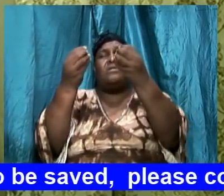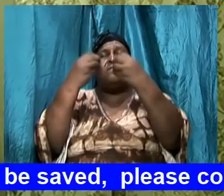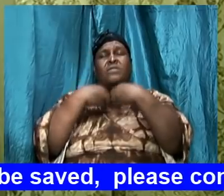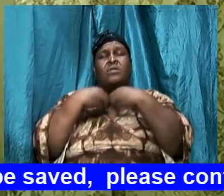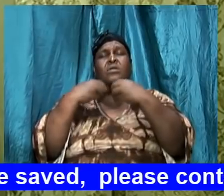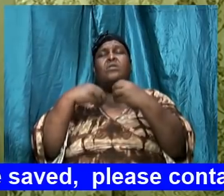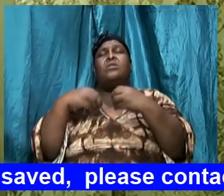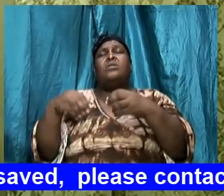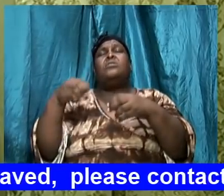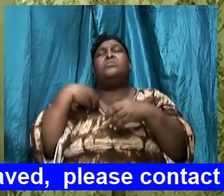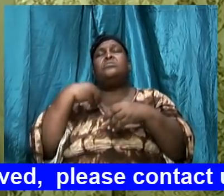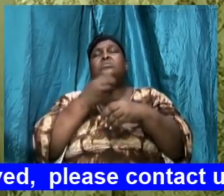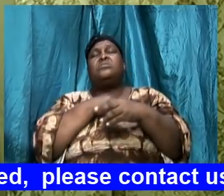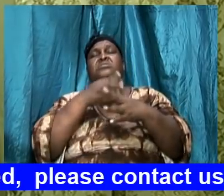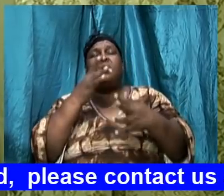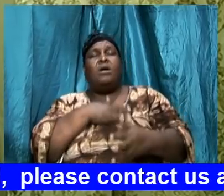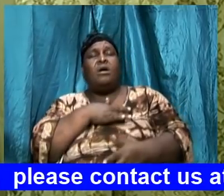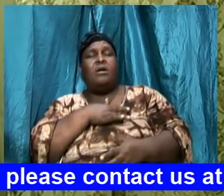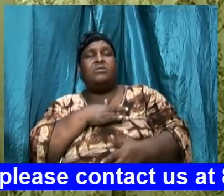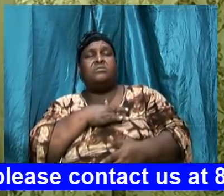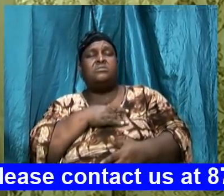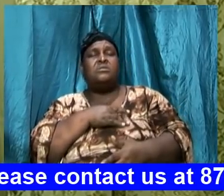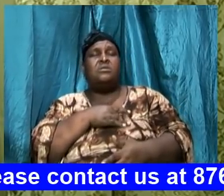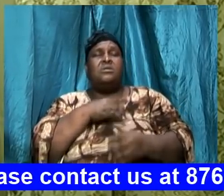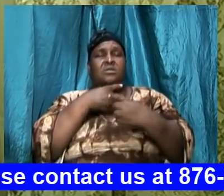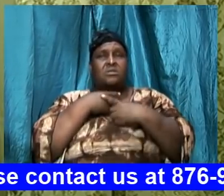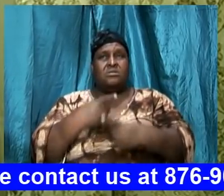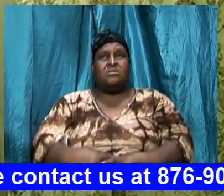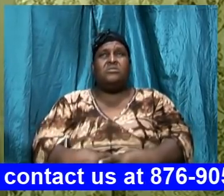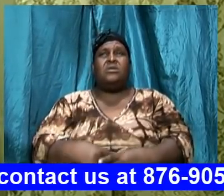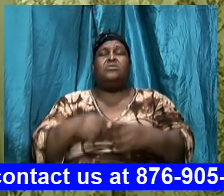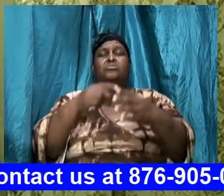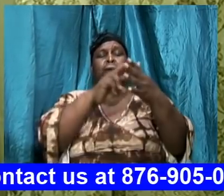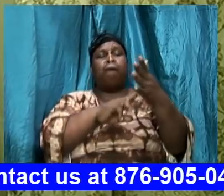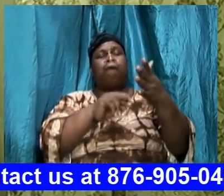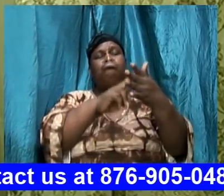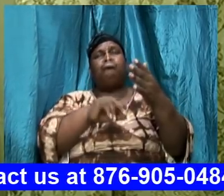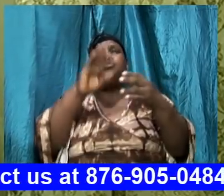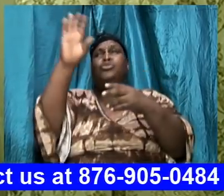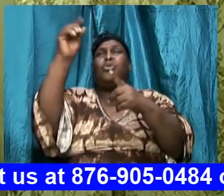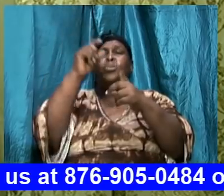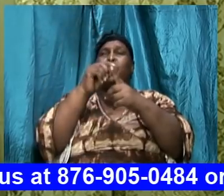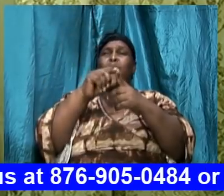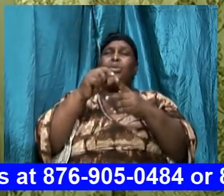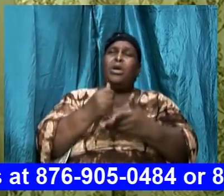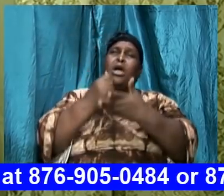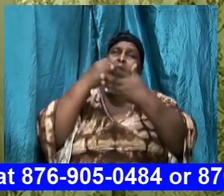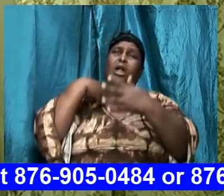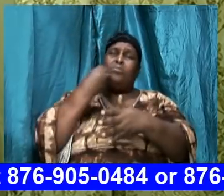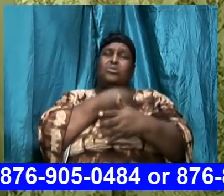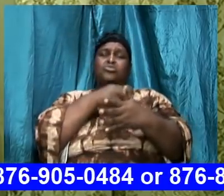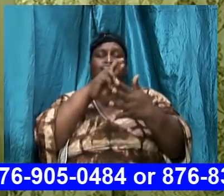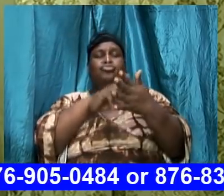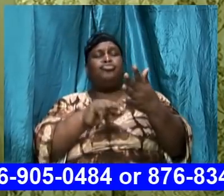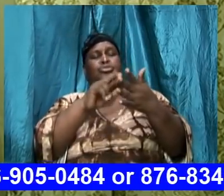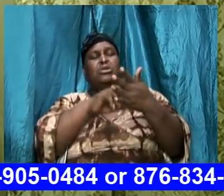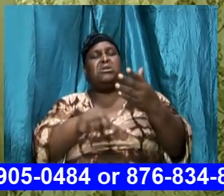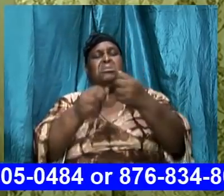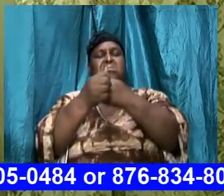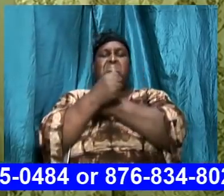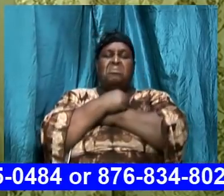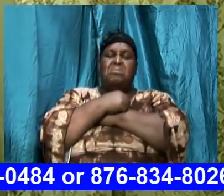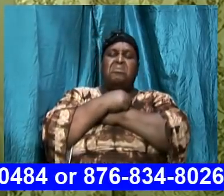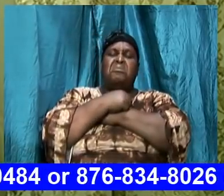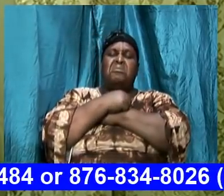grant unto us a heart that desire to read your word and help us to read and to embrace